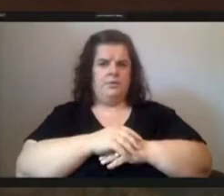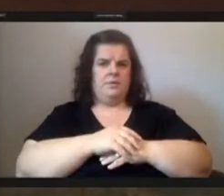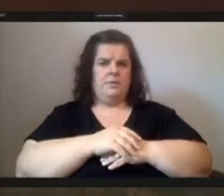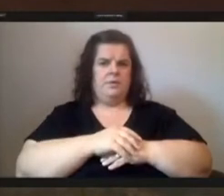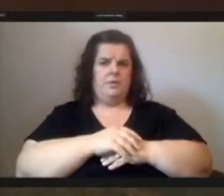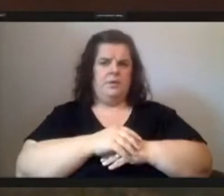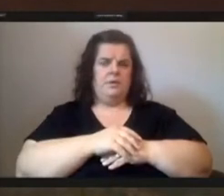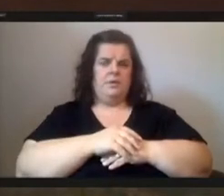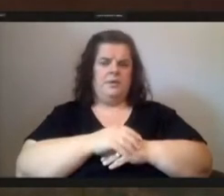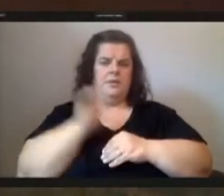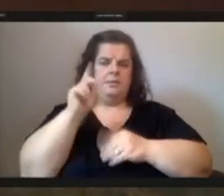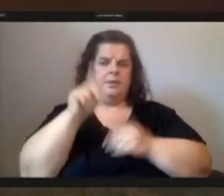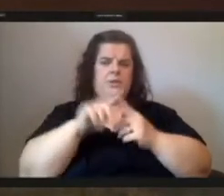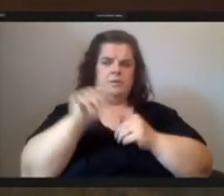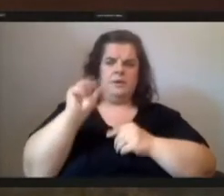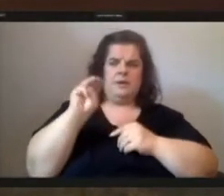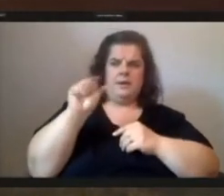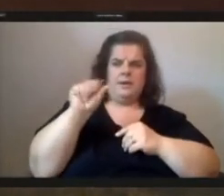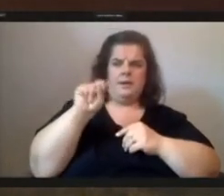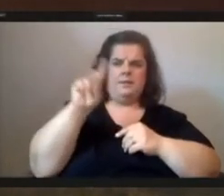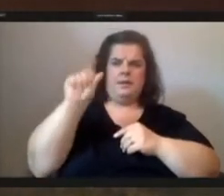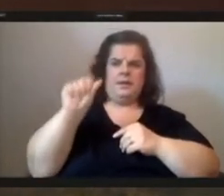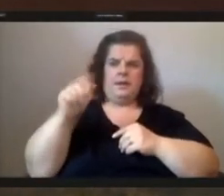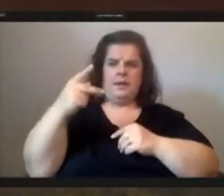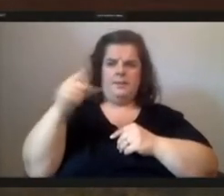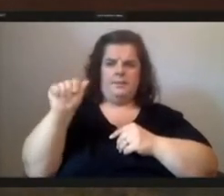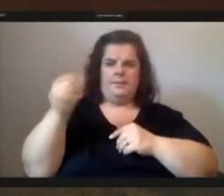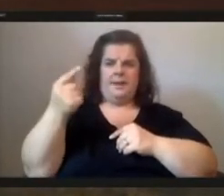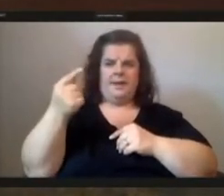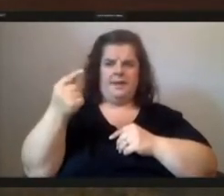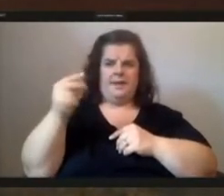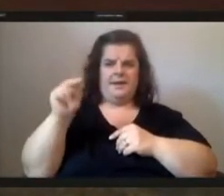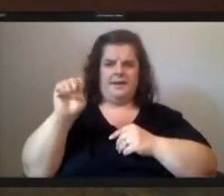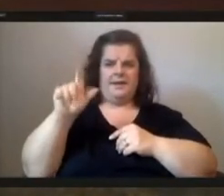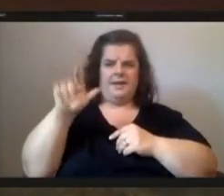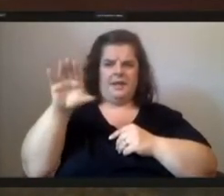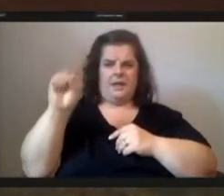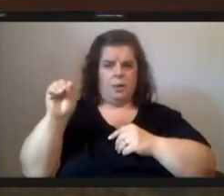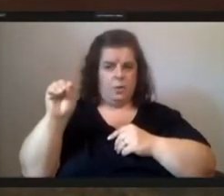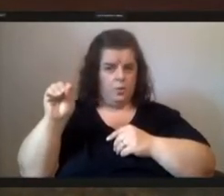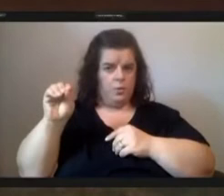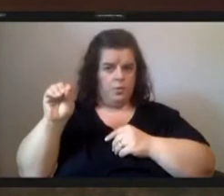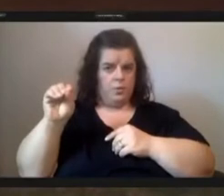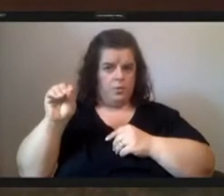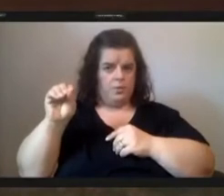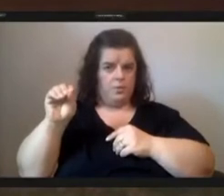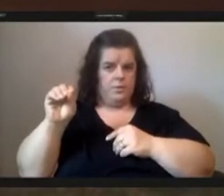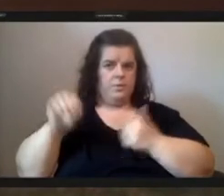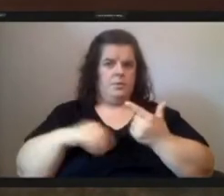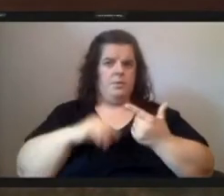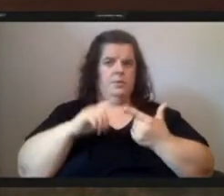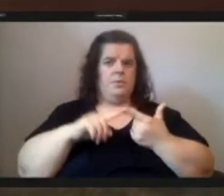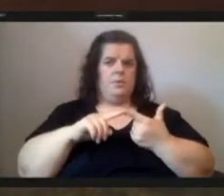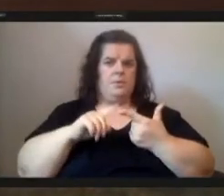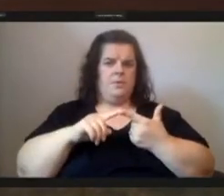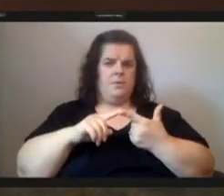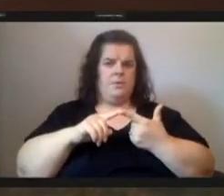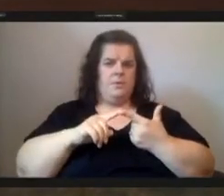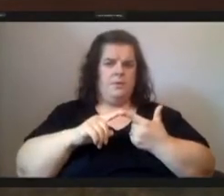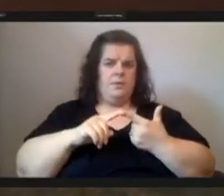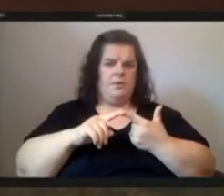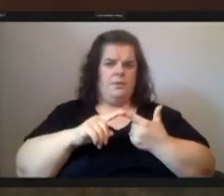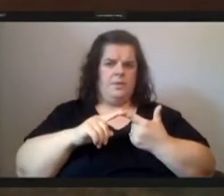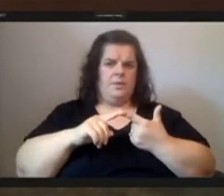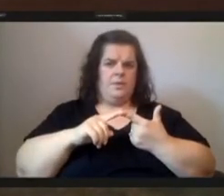back up to amanda paganiello and if amanda is there uh would be followed by rakib